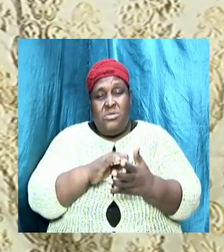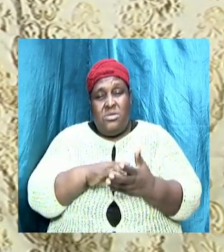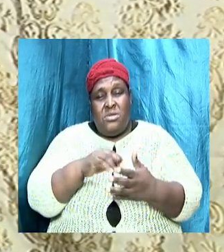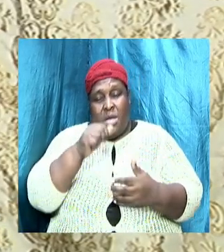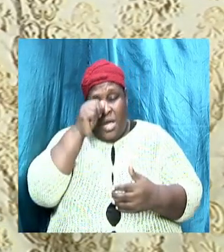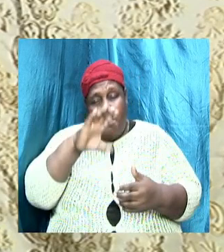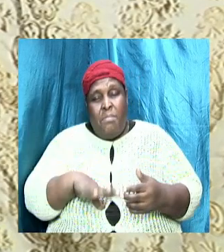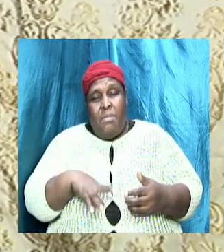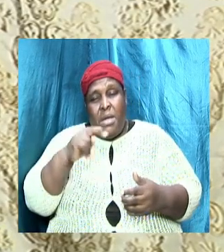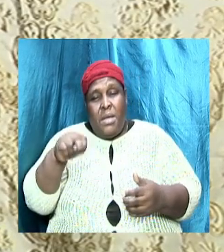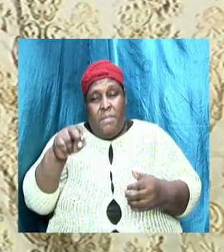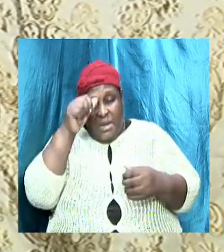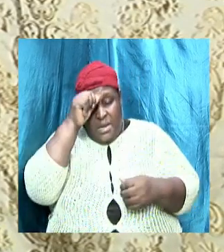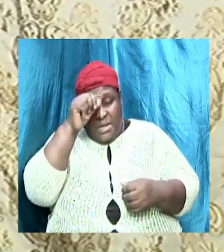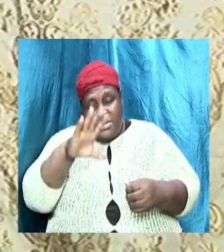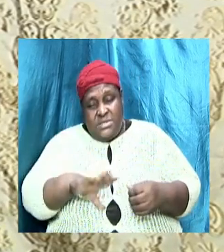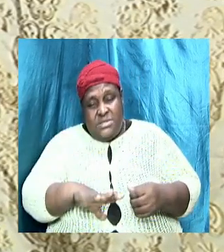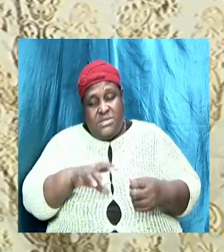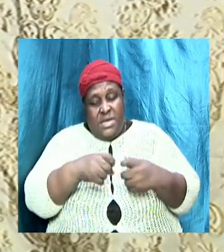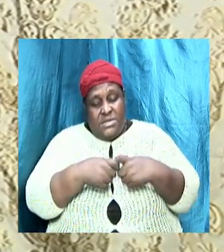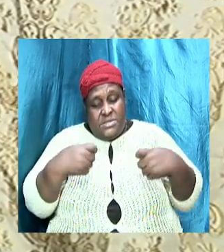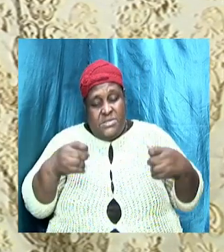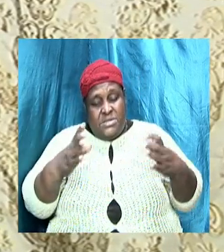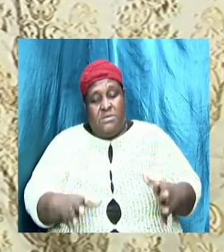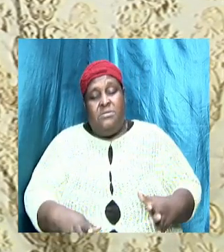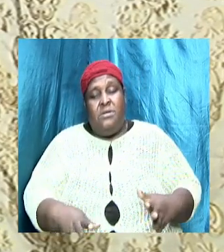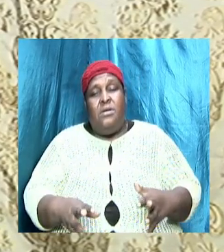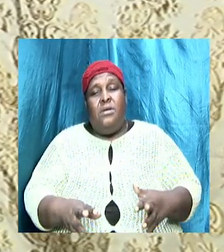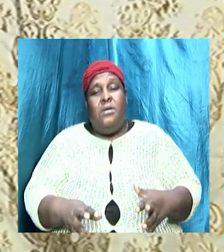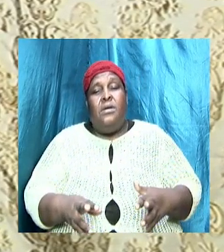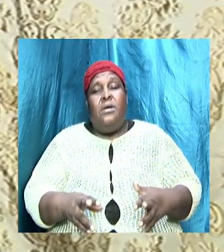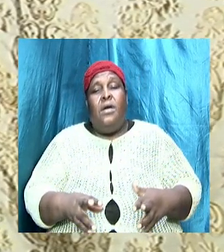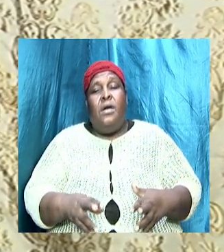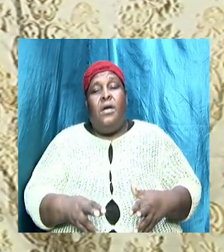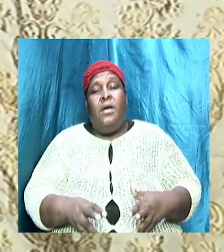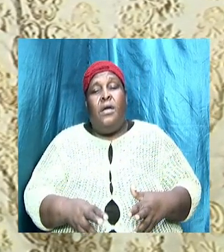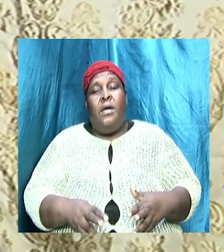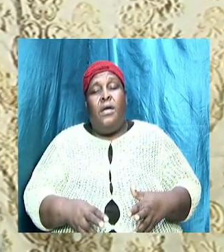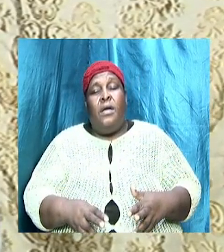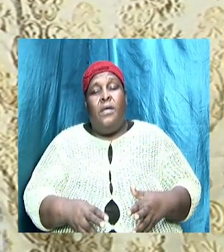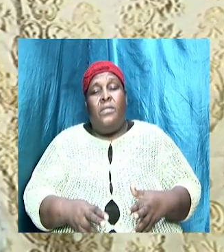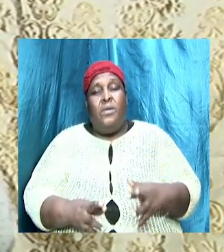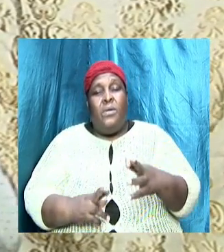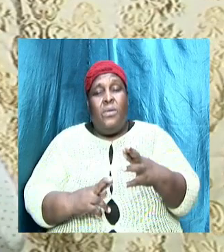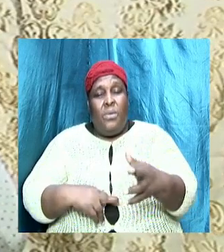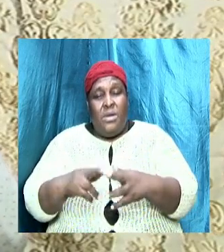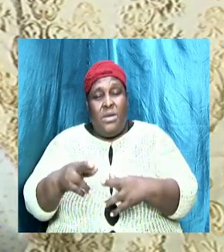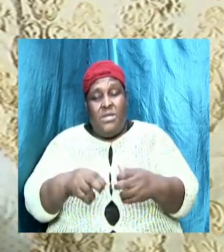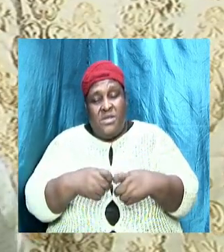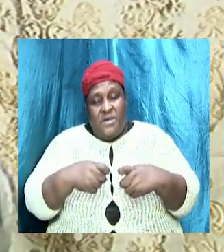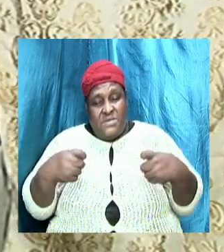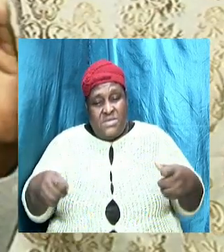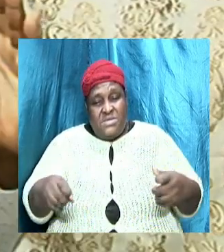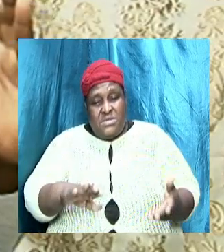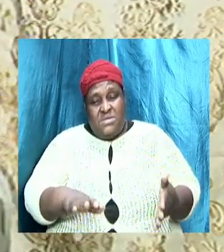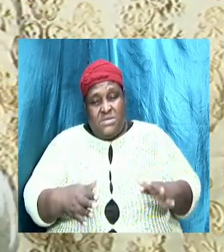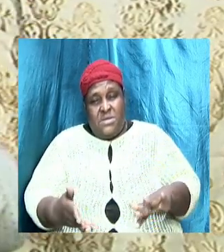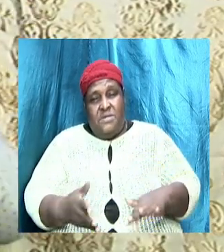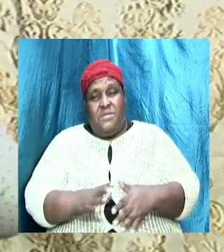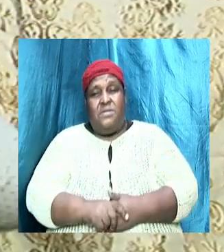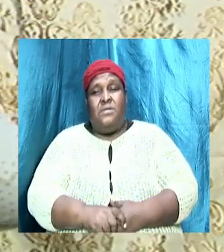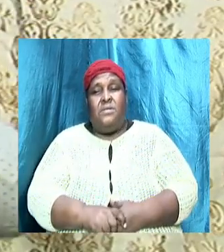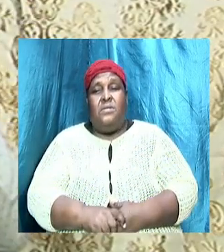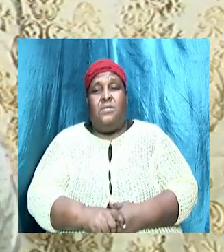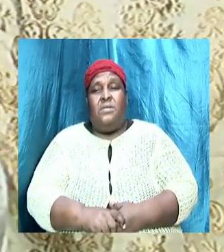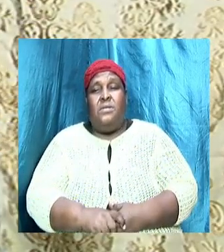and the wages of sin is death but the gift of God is eternal life and we are not getting deep into everything we are